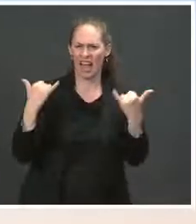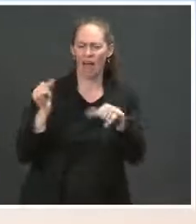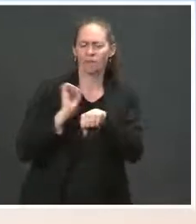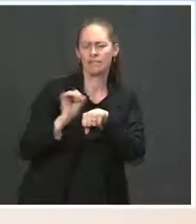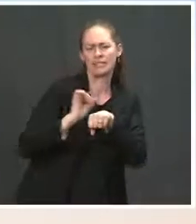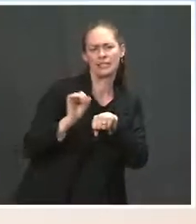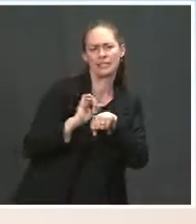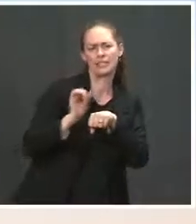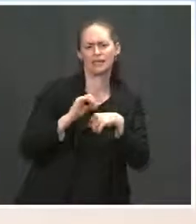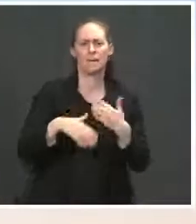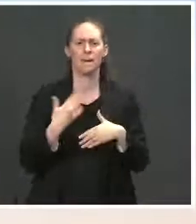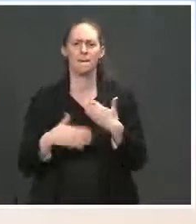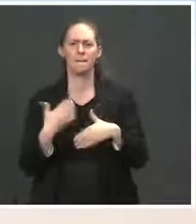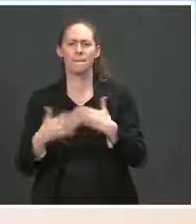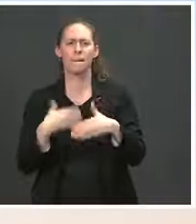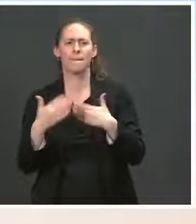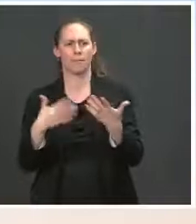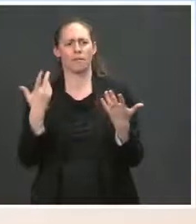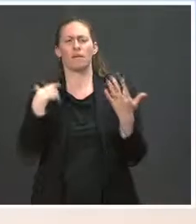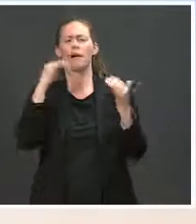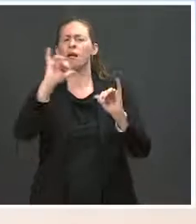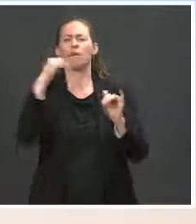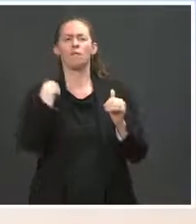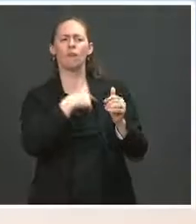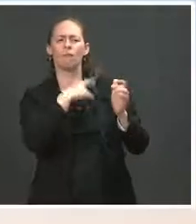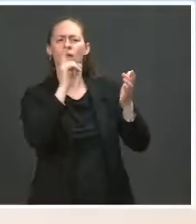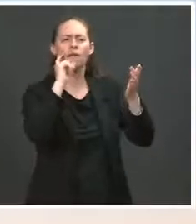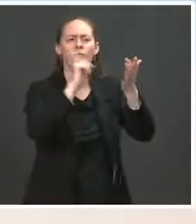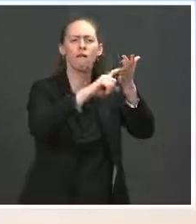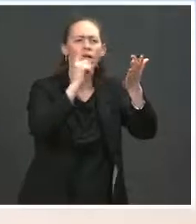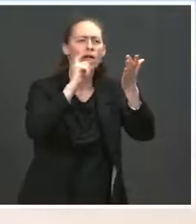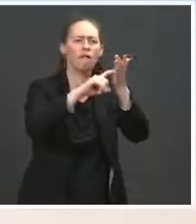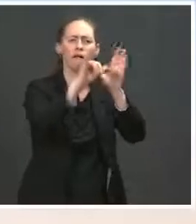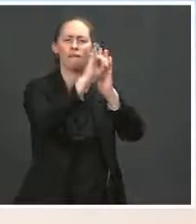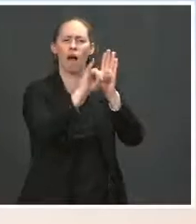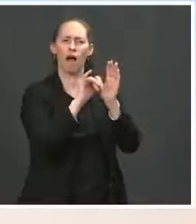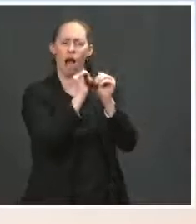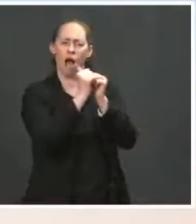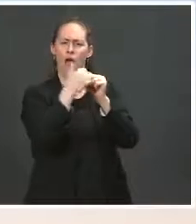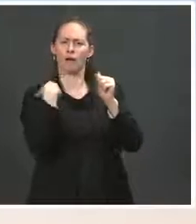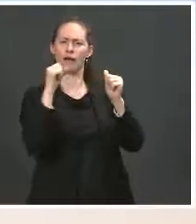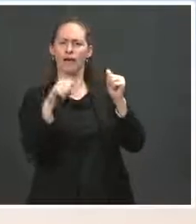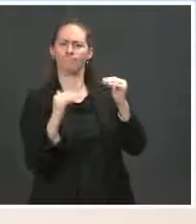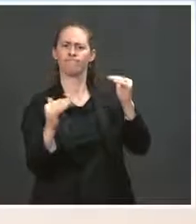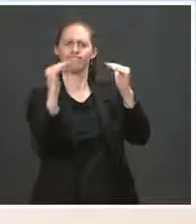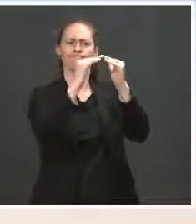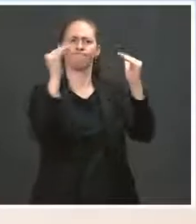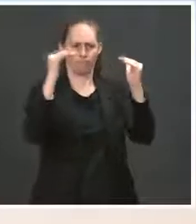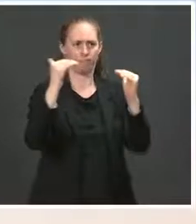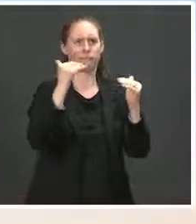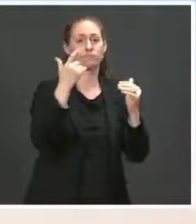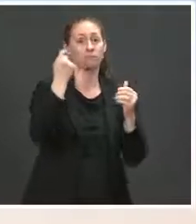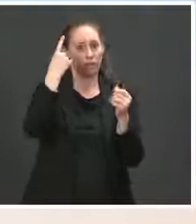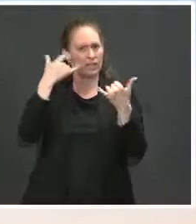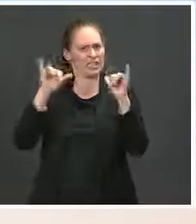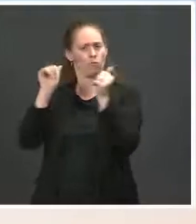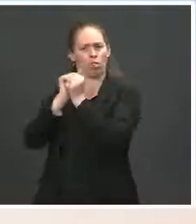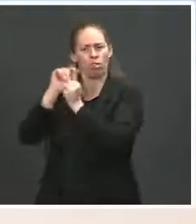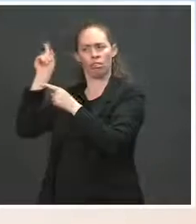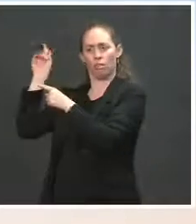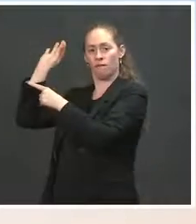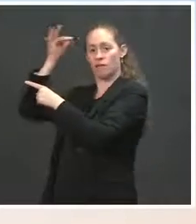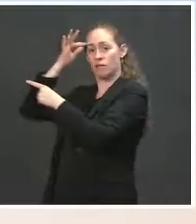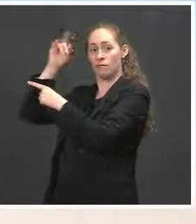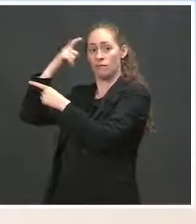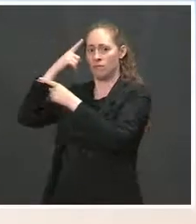in identifying and supporting tribal equities in the administration's core policy pillars. Last, I come